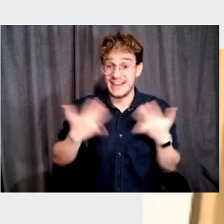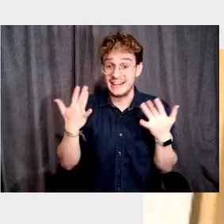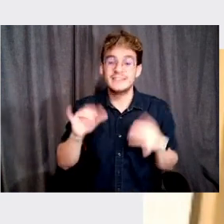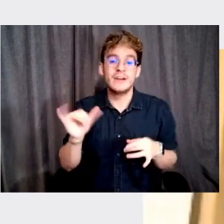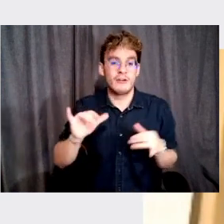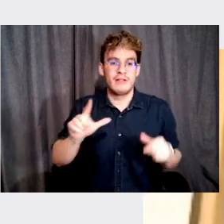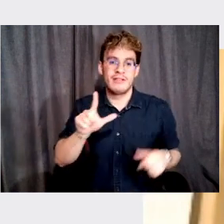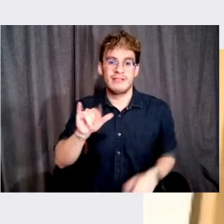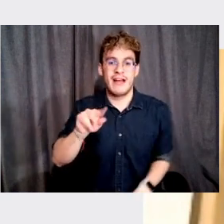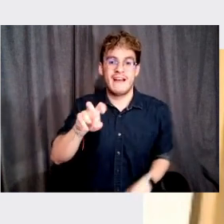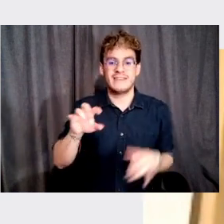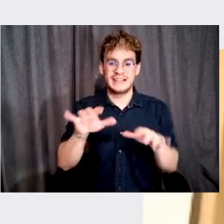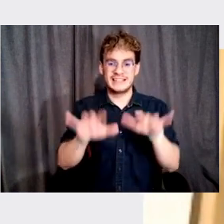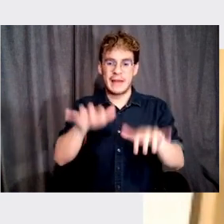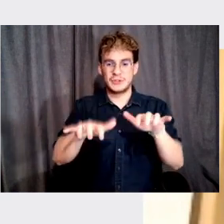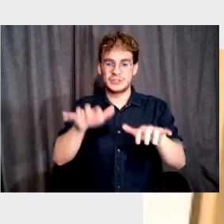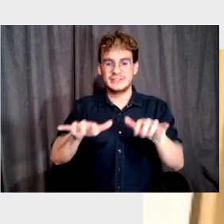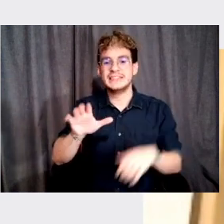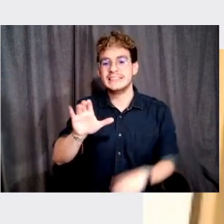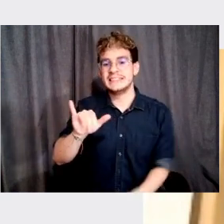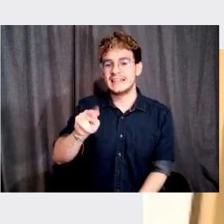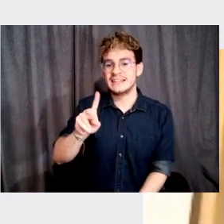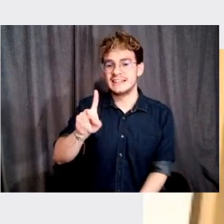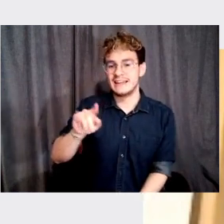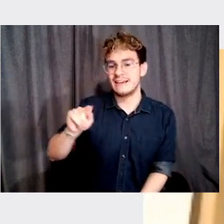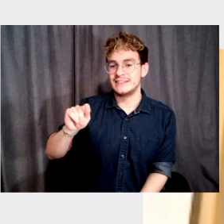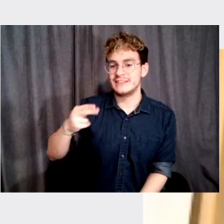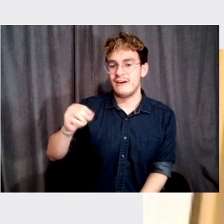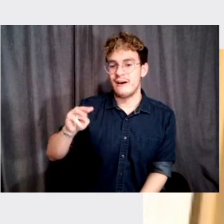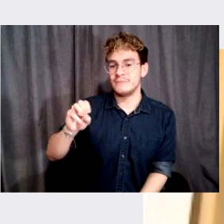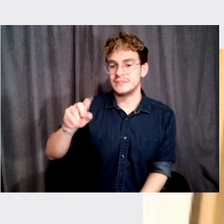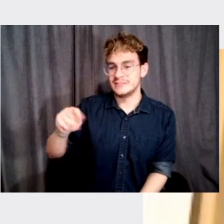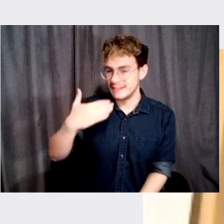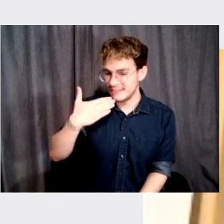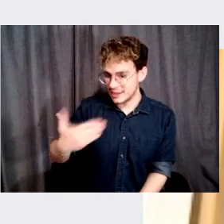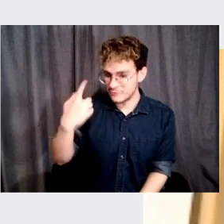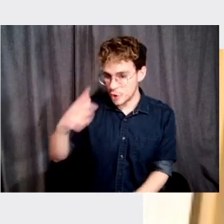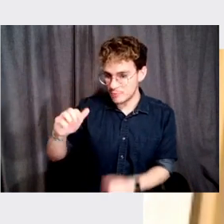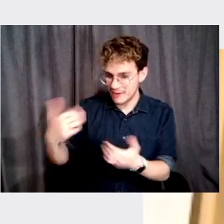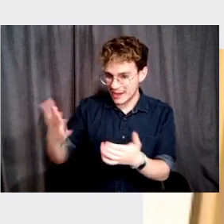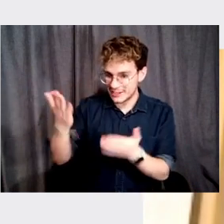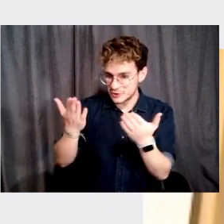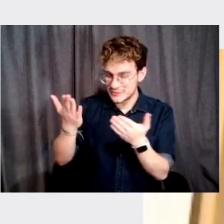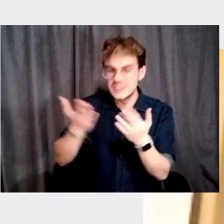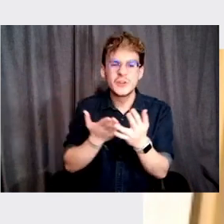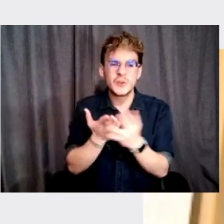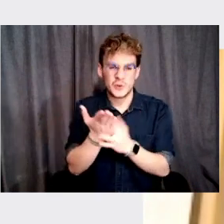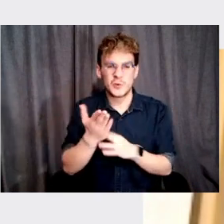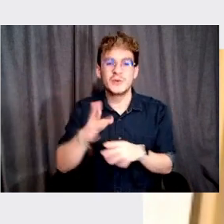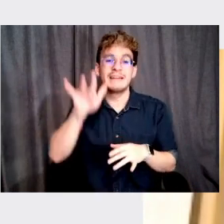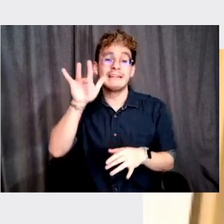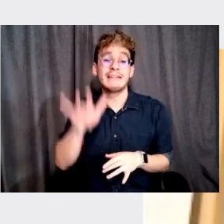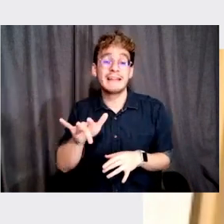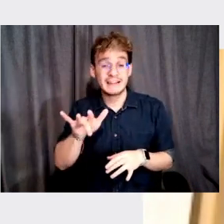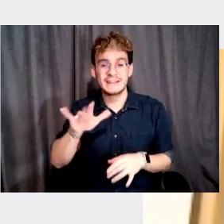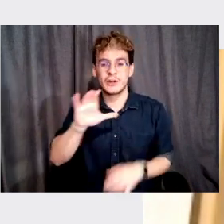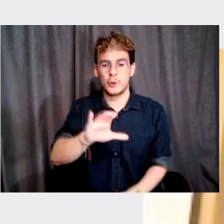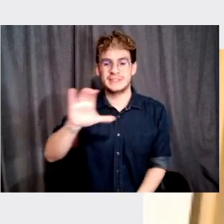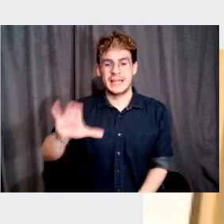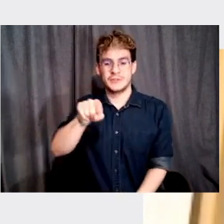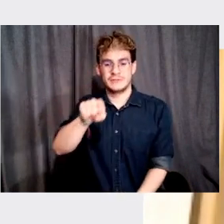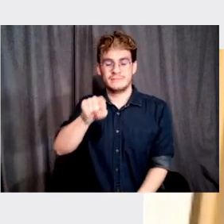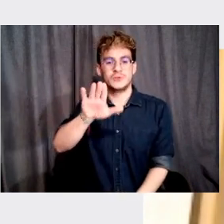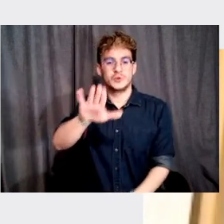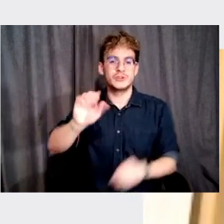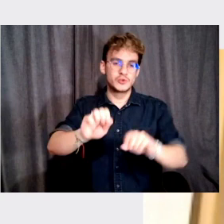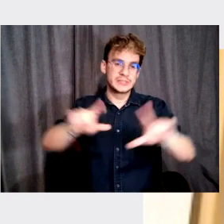be live captioned. Thank you, Cindy Thompson, for providing these services, which can be accessed by clicking the close caption button on